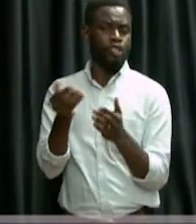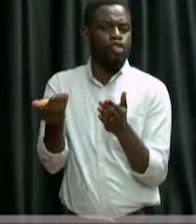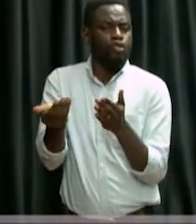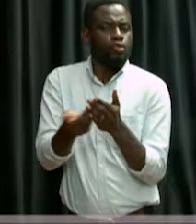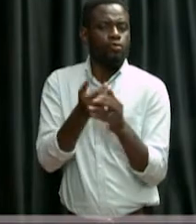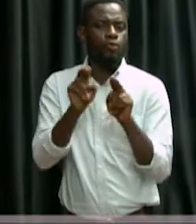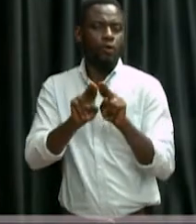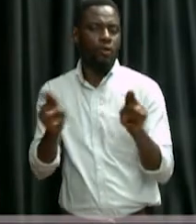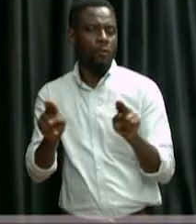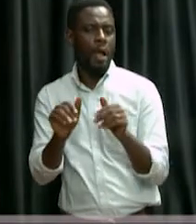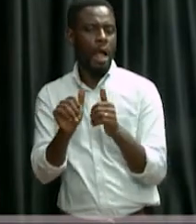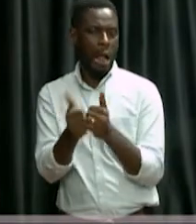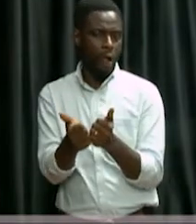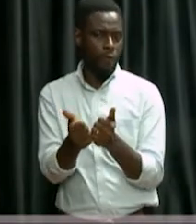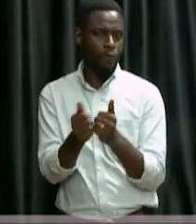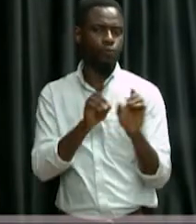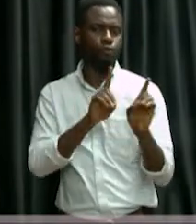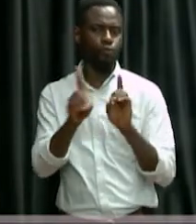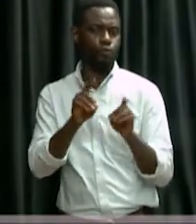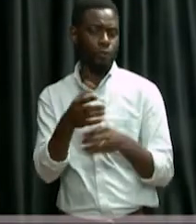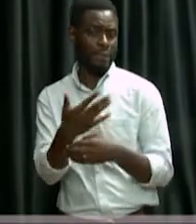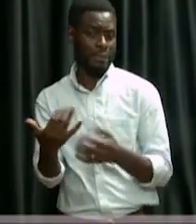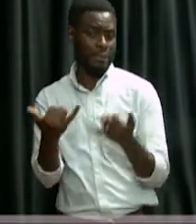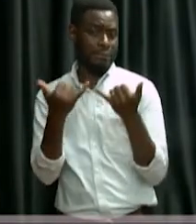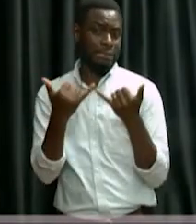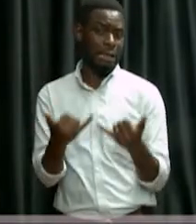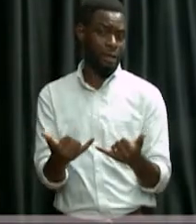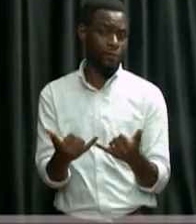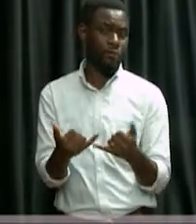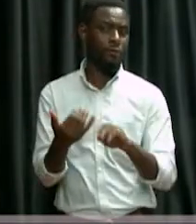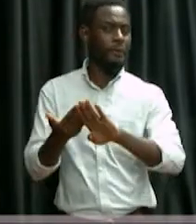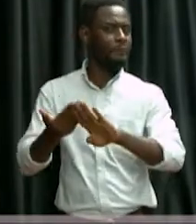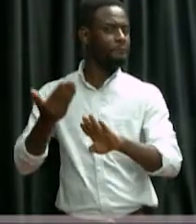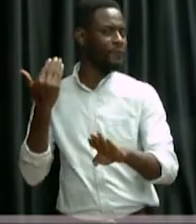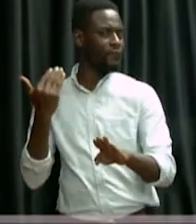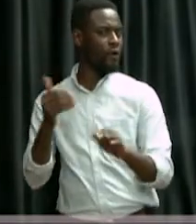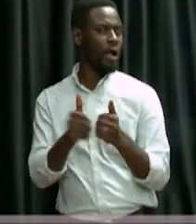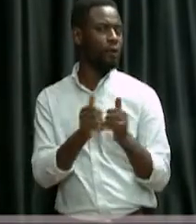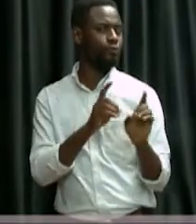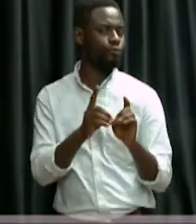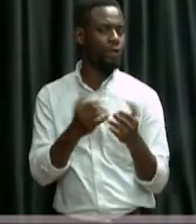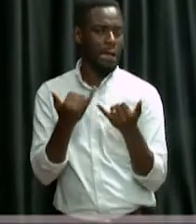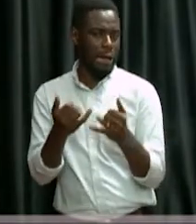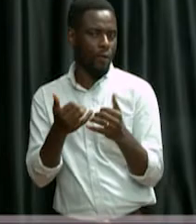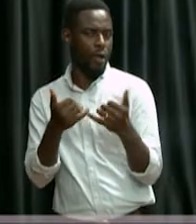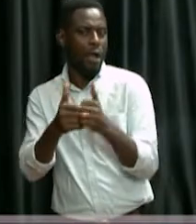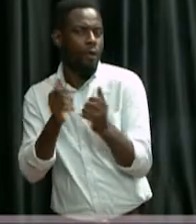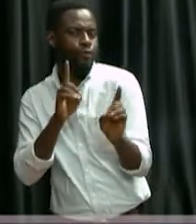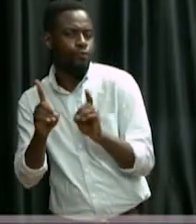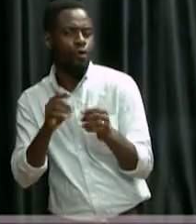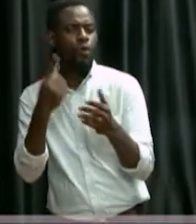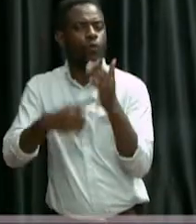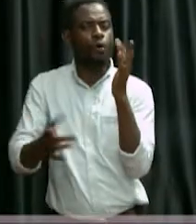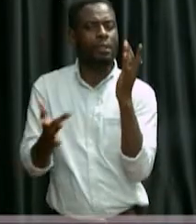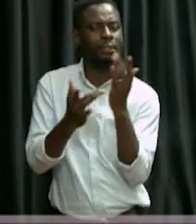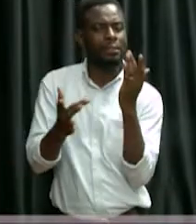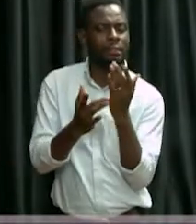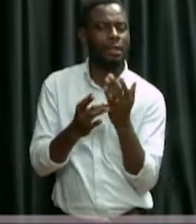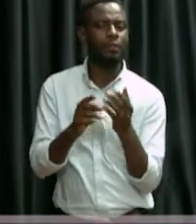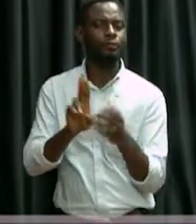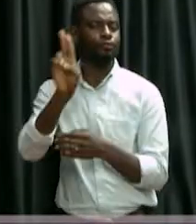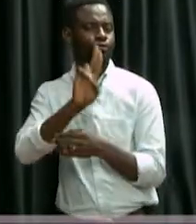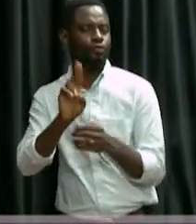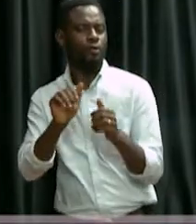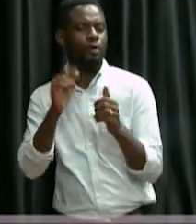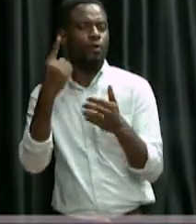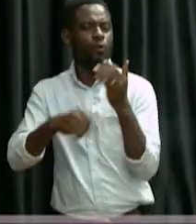normal, how you are doing business now, what technologies you are deploying, what innovations you are